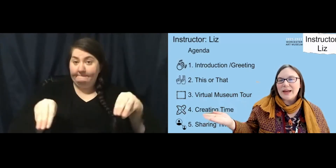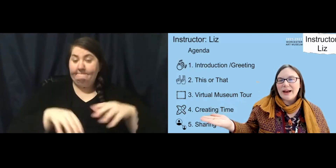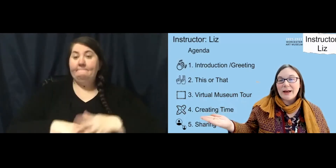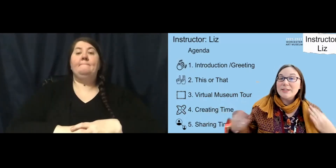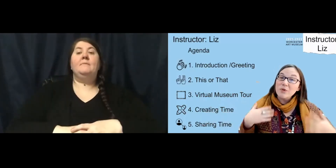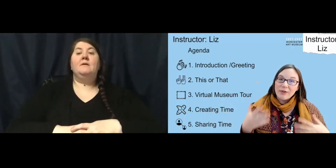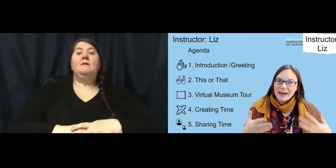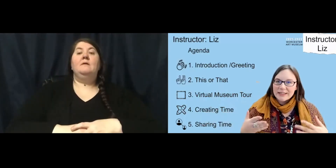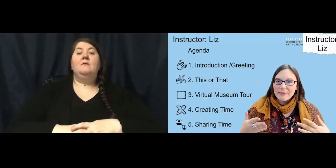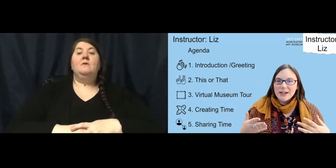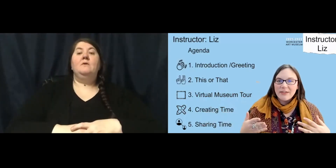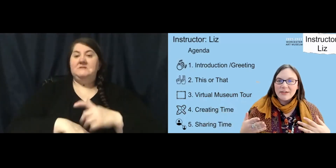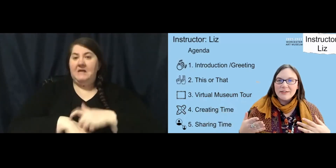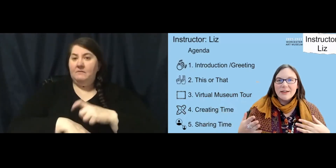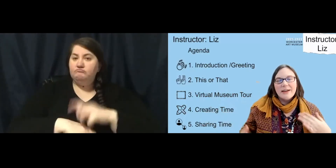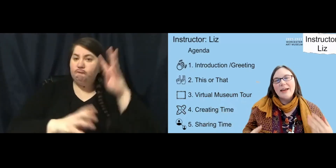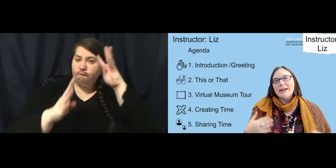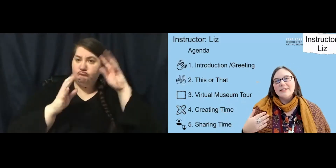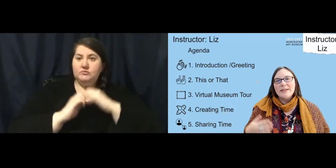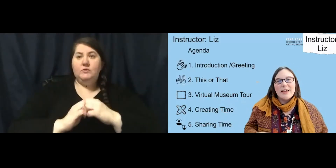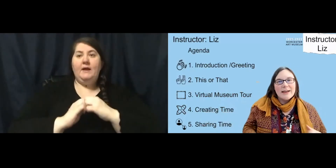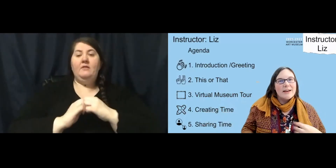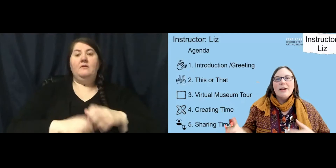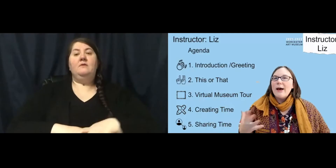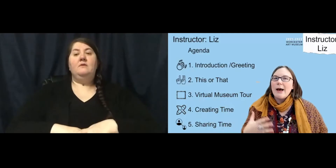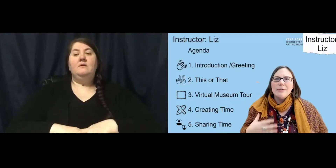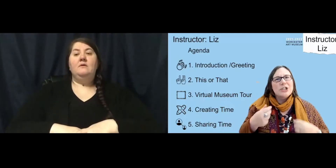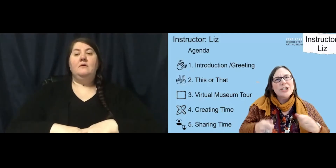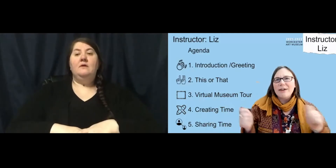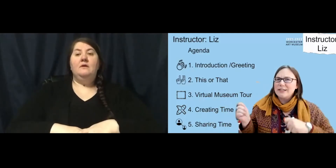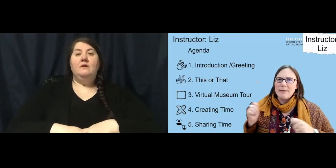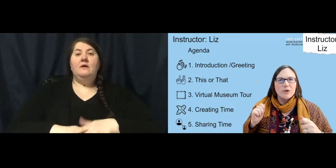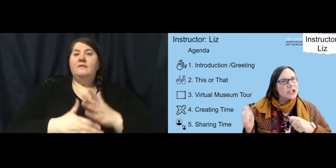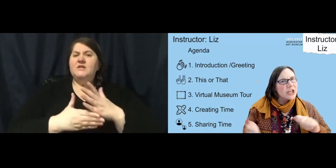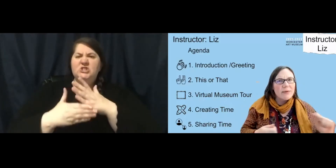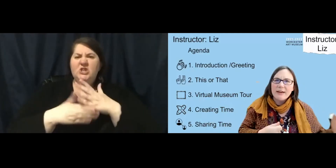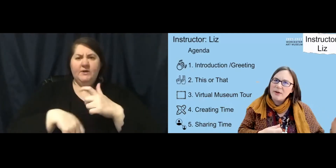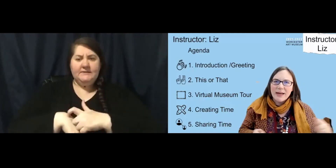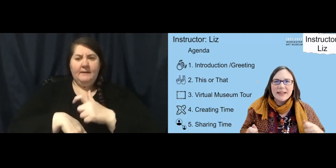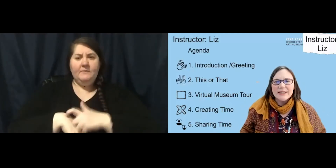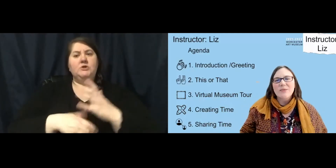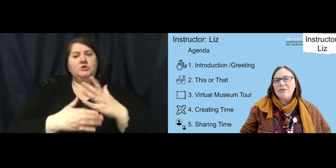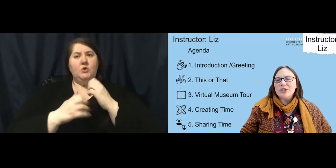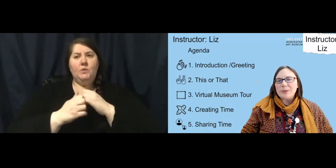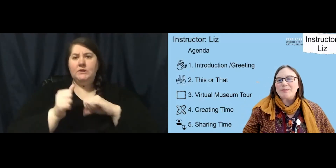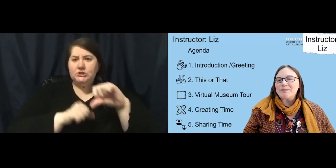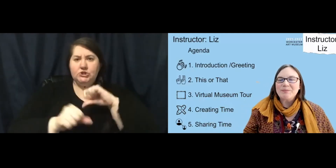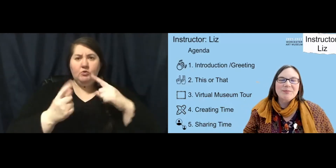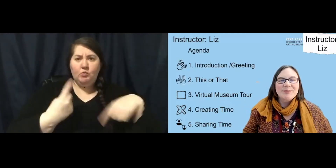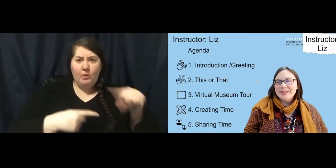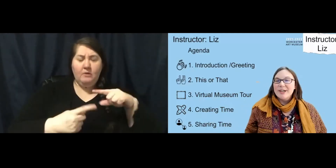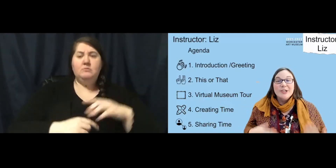doing some creating time together. And then just sharing time. You can share with everybody that's around you.